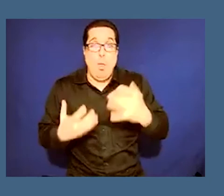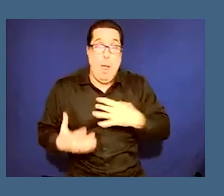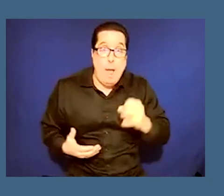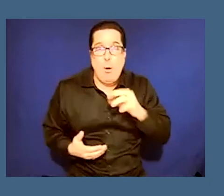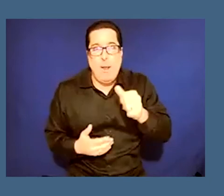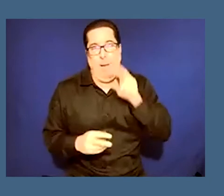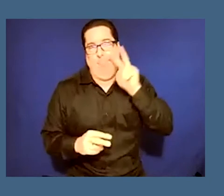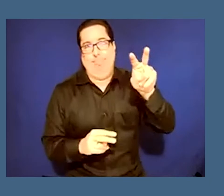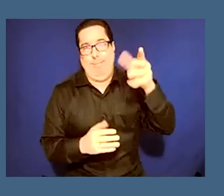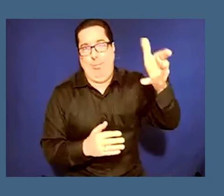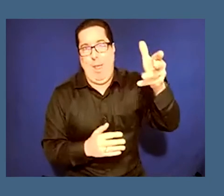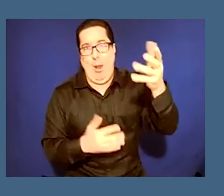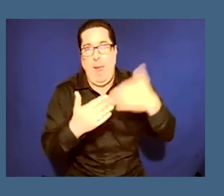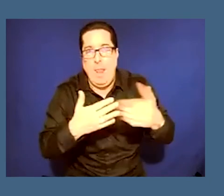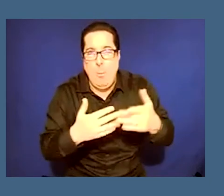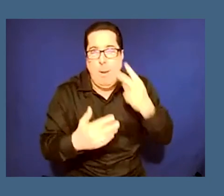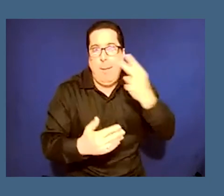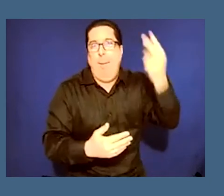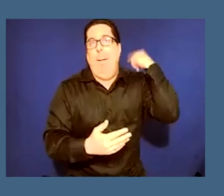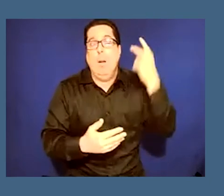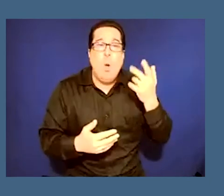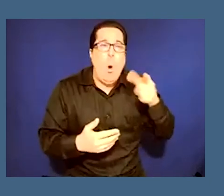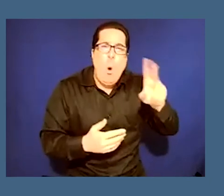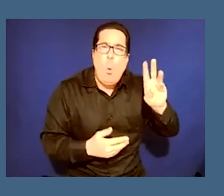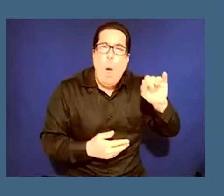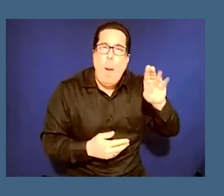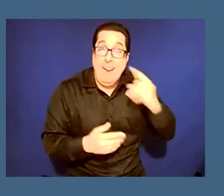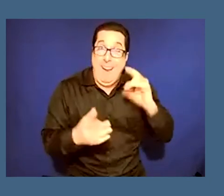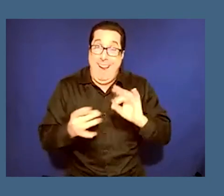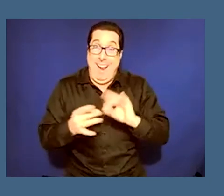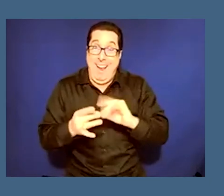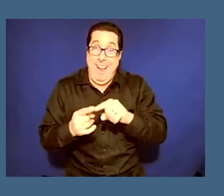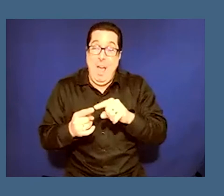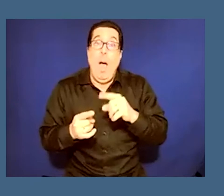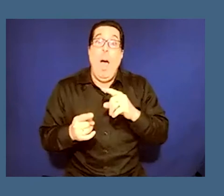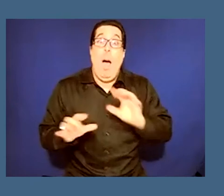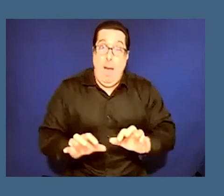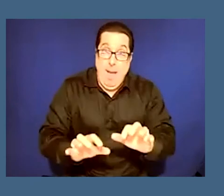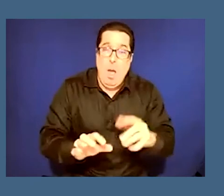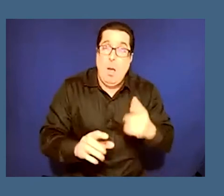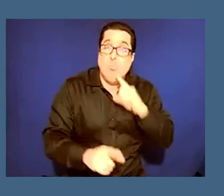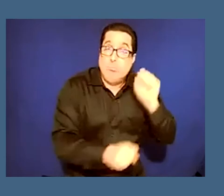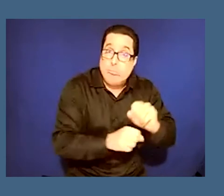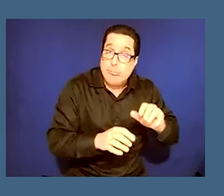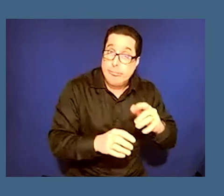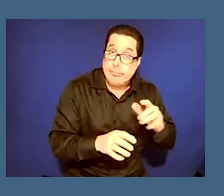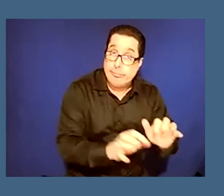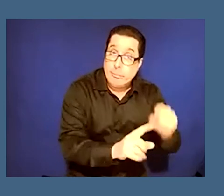conversation and i'm curious about when the rubber hits the road what it means in terms of real value do people